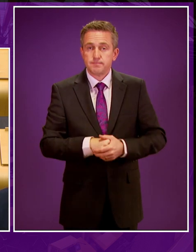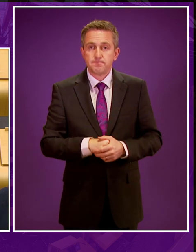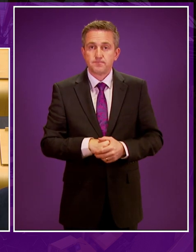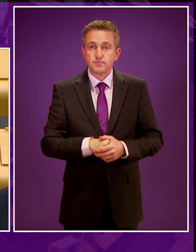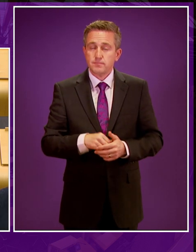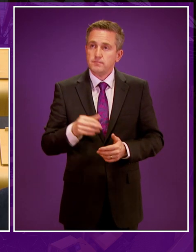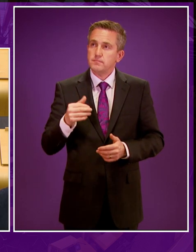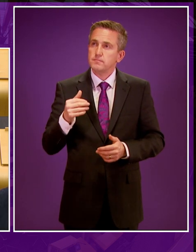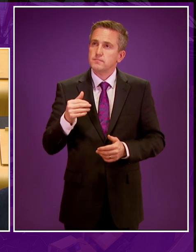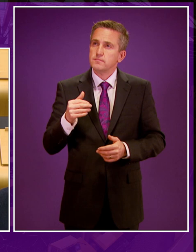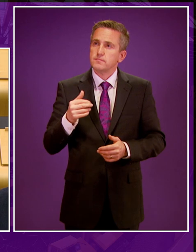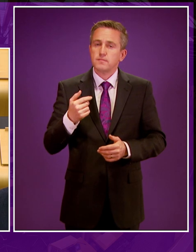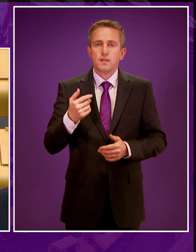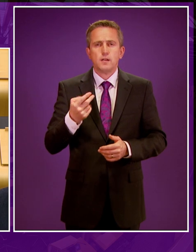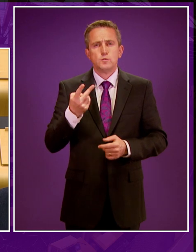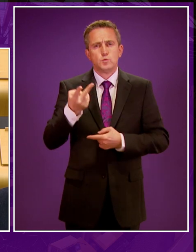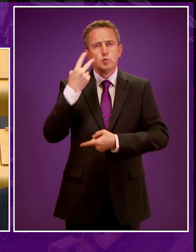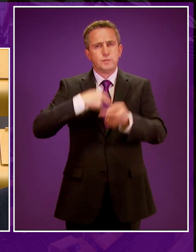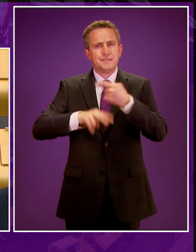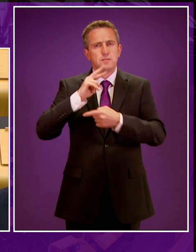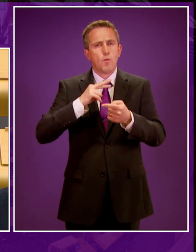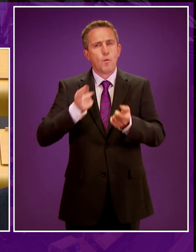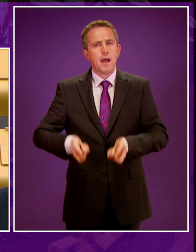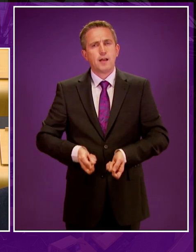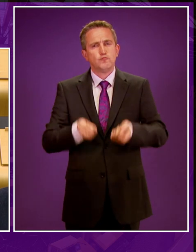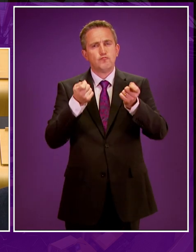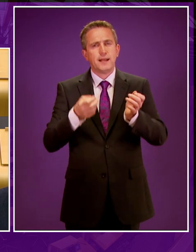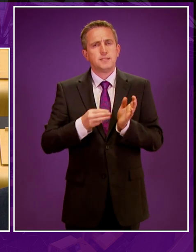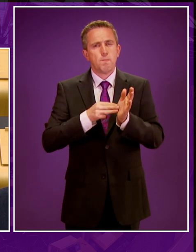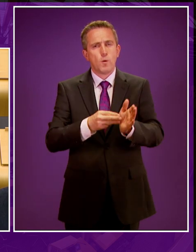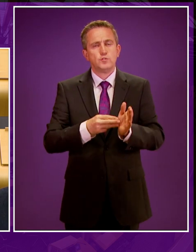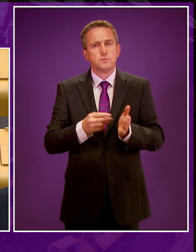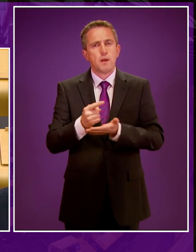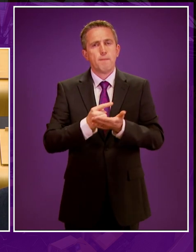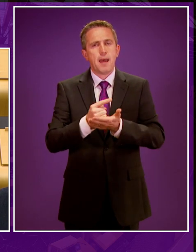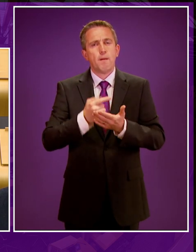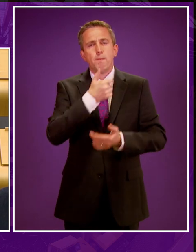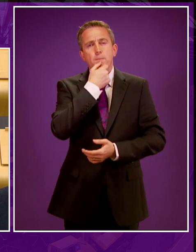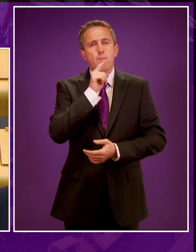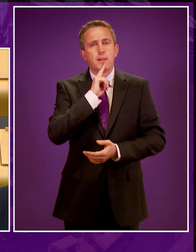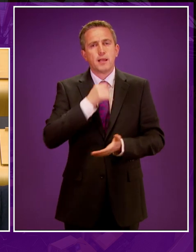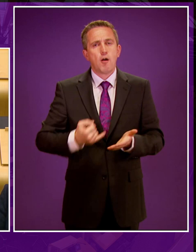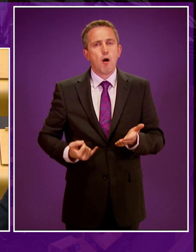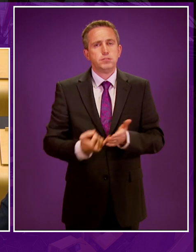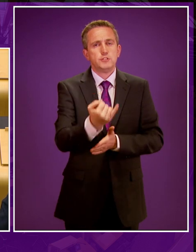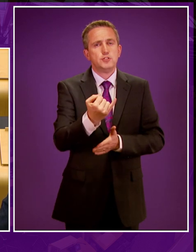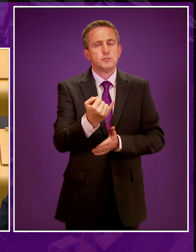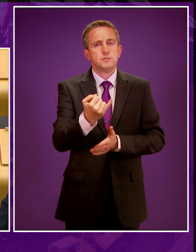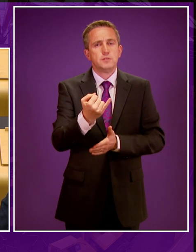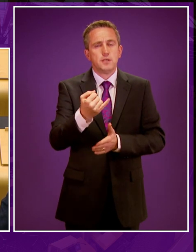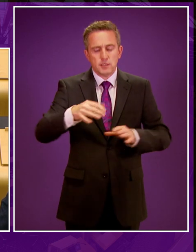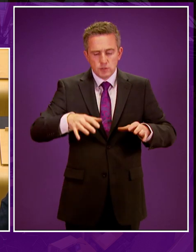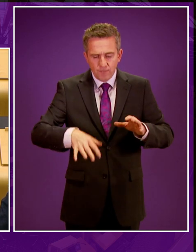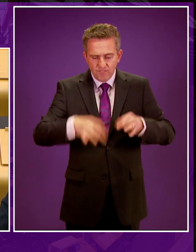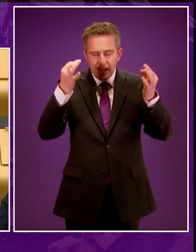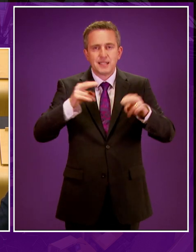over two years since I first moved a motion in this chamber highlighting the significant public opposition to new methods of fossil fuel